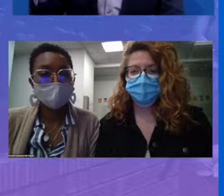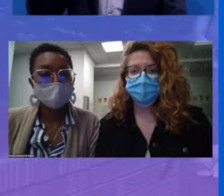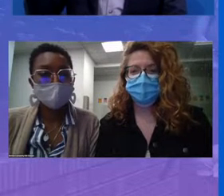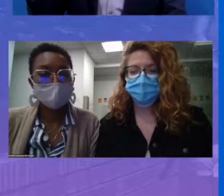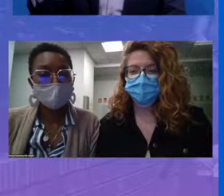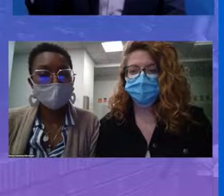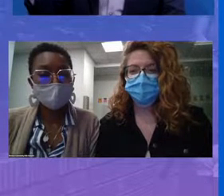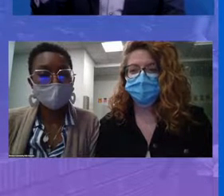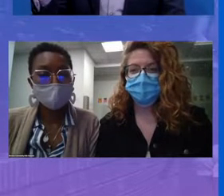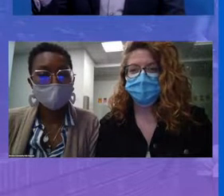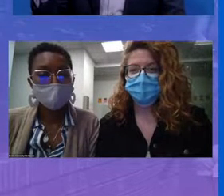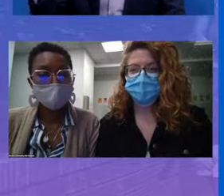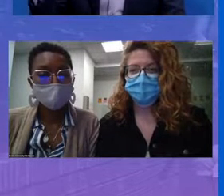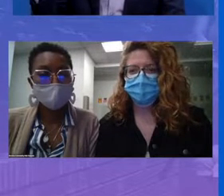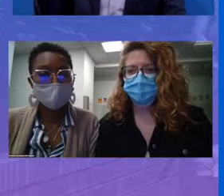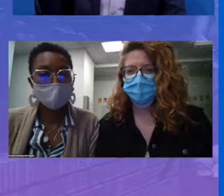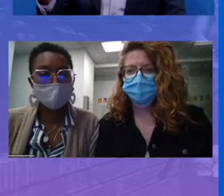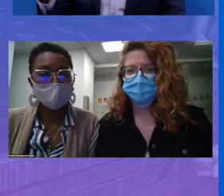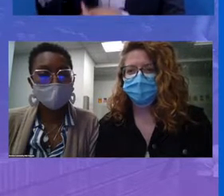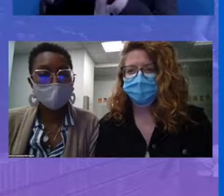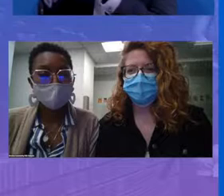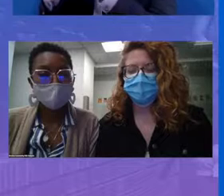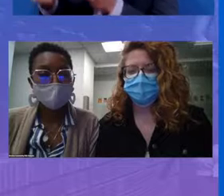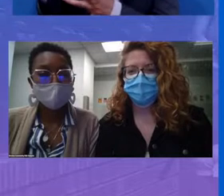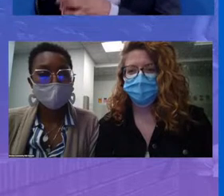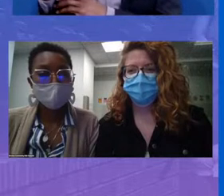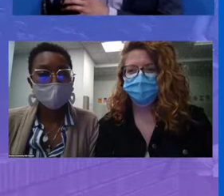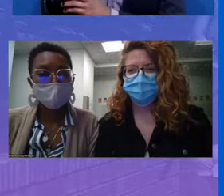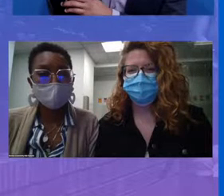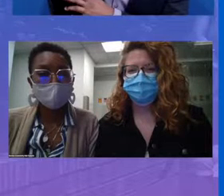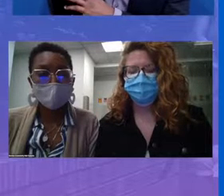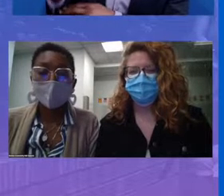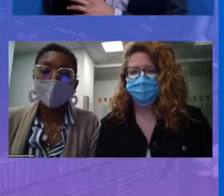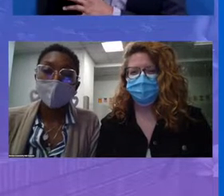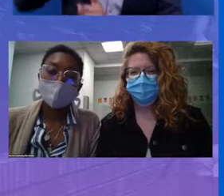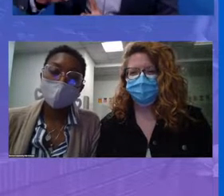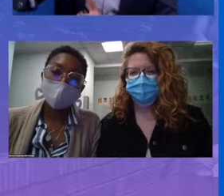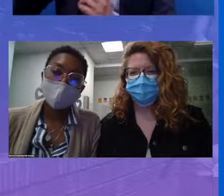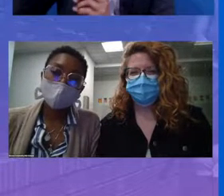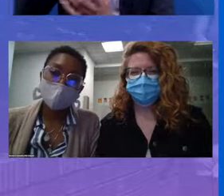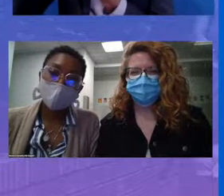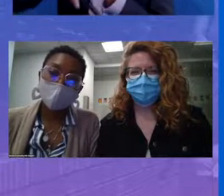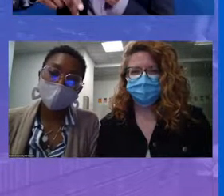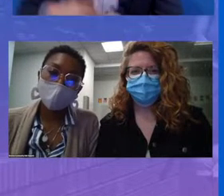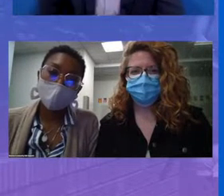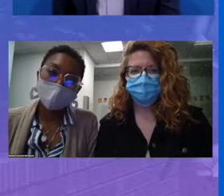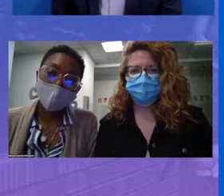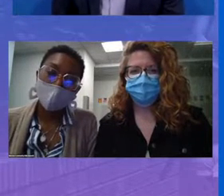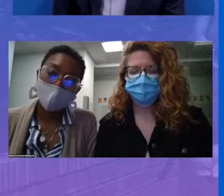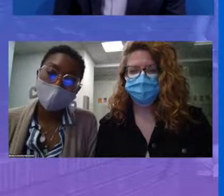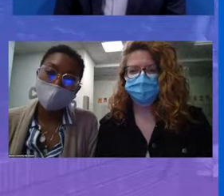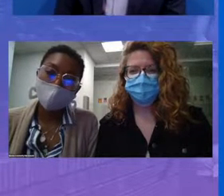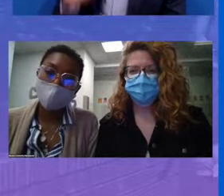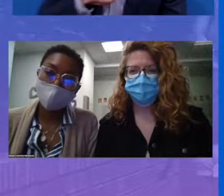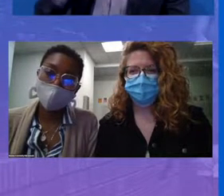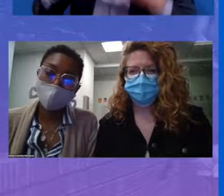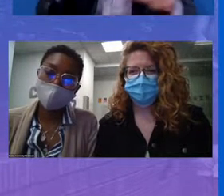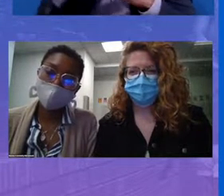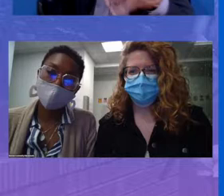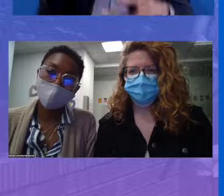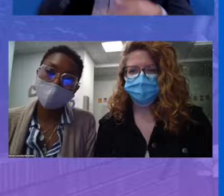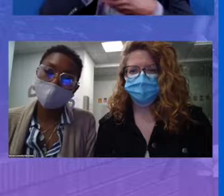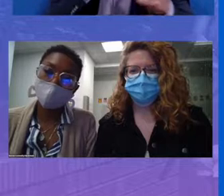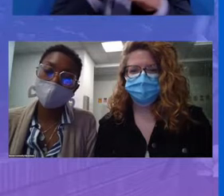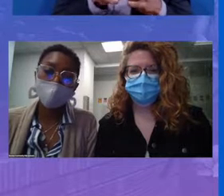the Association Director for Community Hub Schools with the YMCA of Greater Boston. We're excited to have done a joint hiring process for our